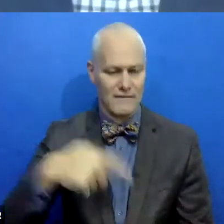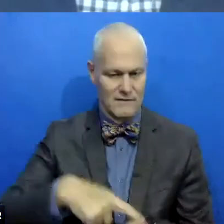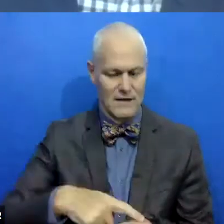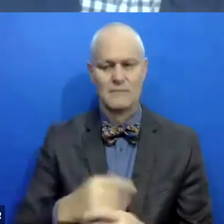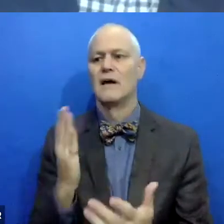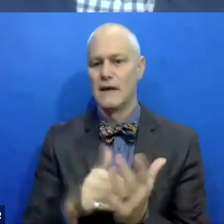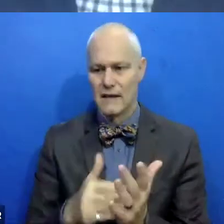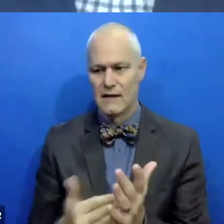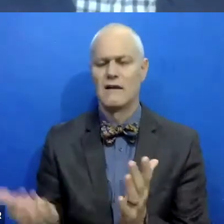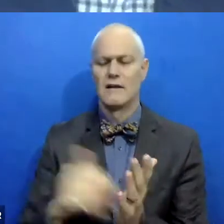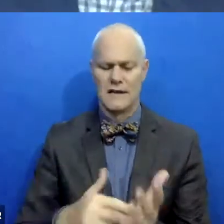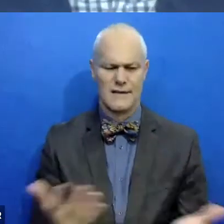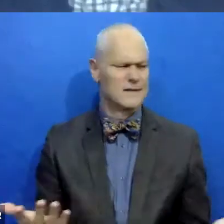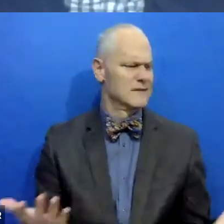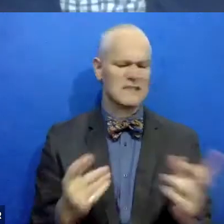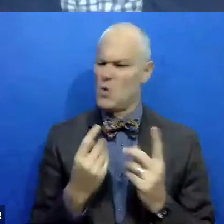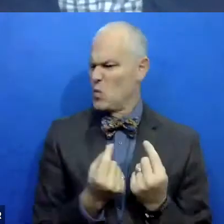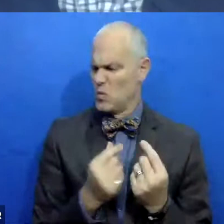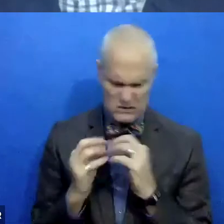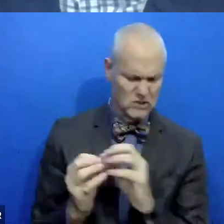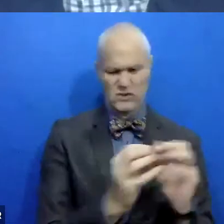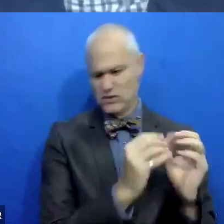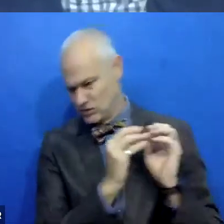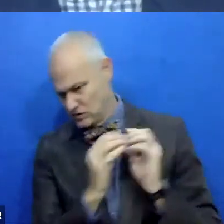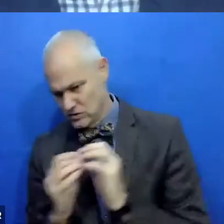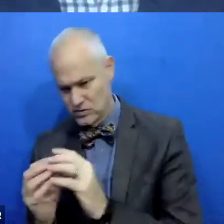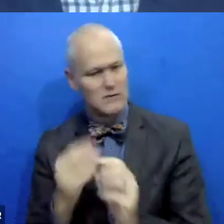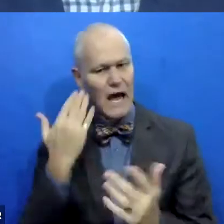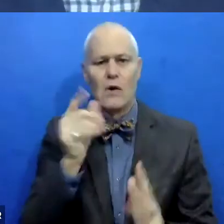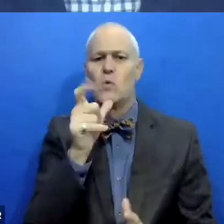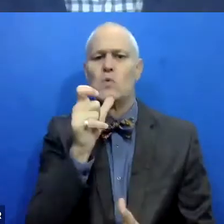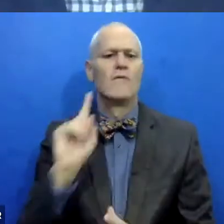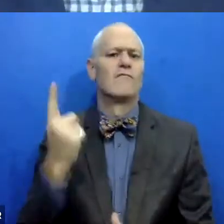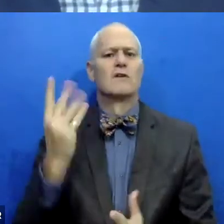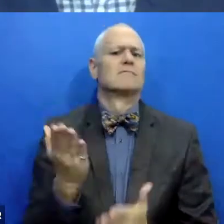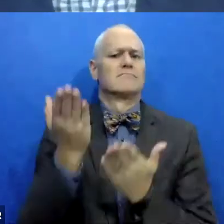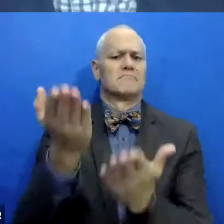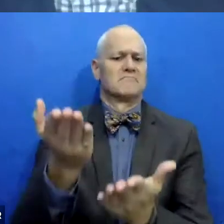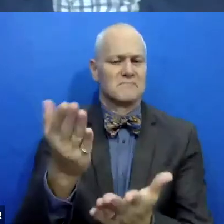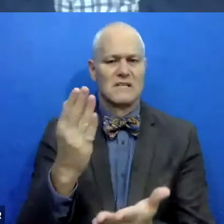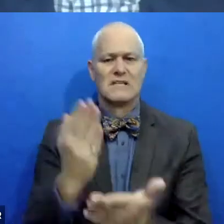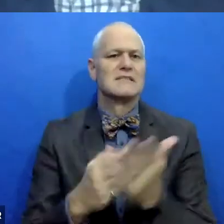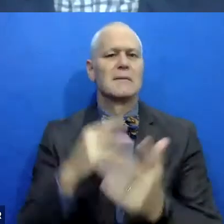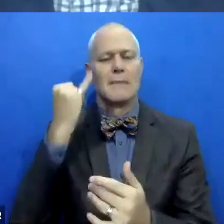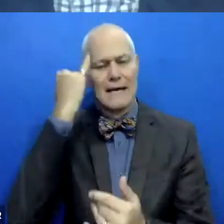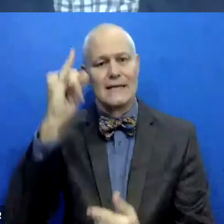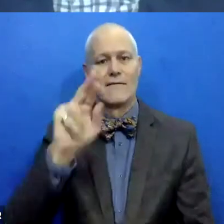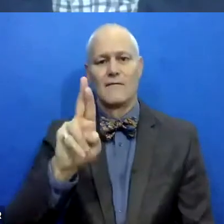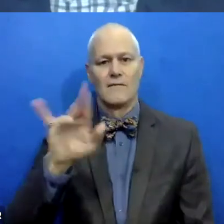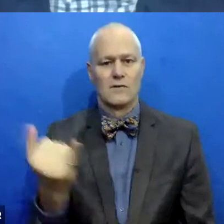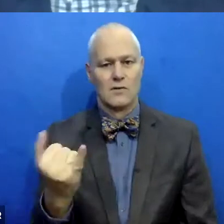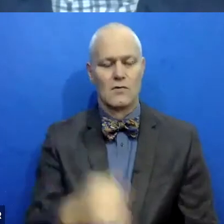Uh, and I, I honestly don't know who it was who first suggested some version of restorative justice, but they did.